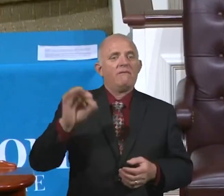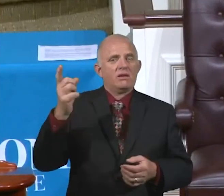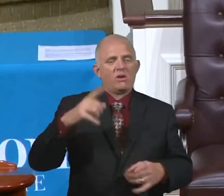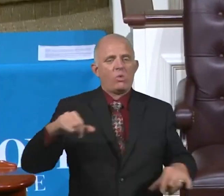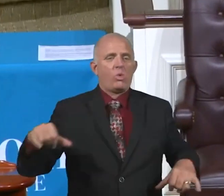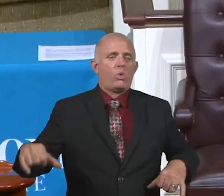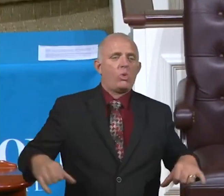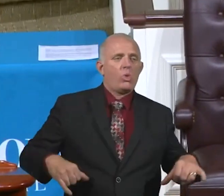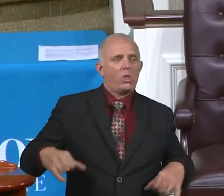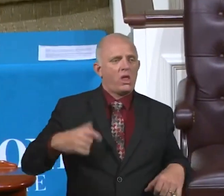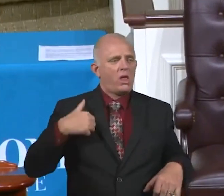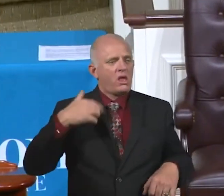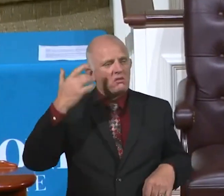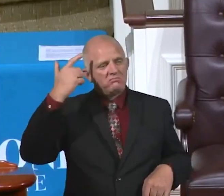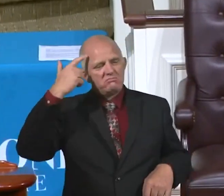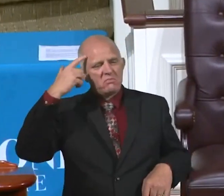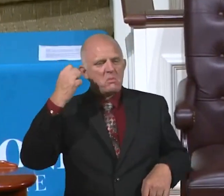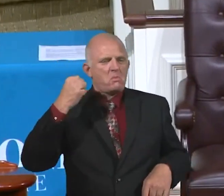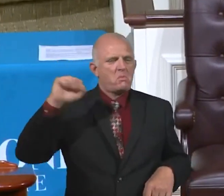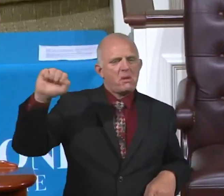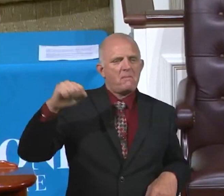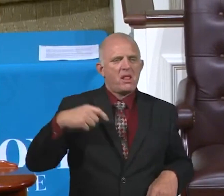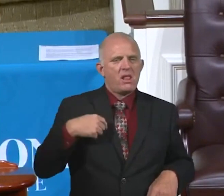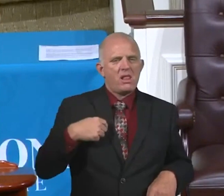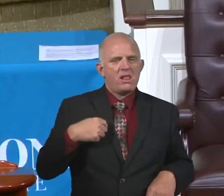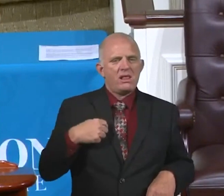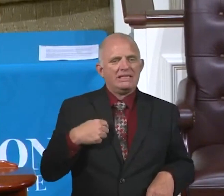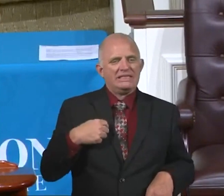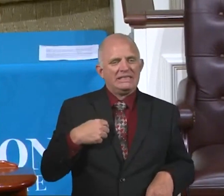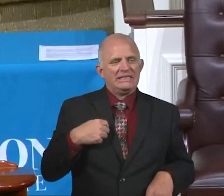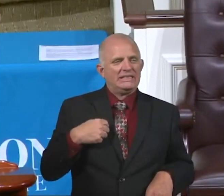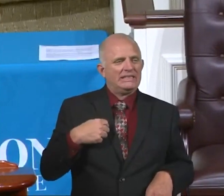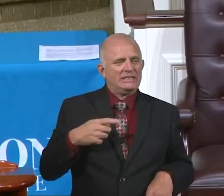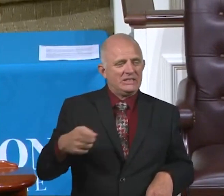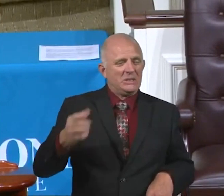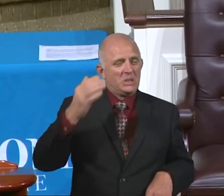rebellious they are. Do you know what the Bible says about rebellion?